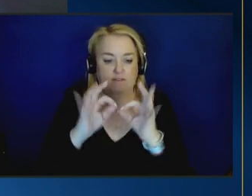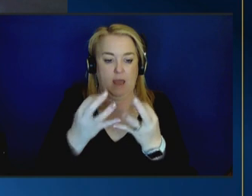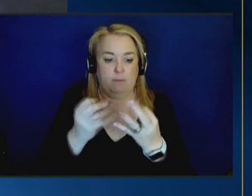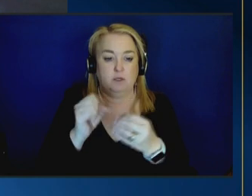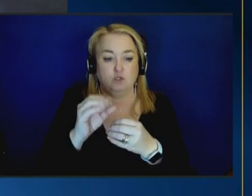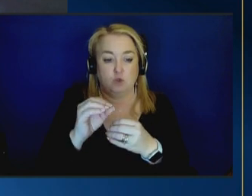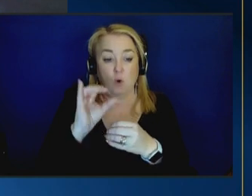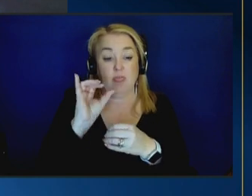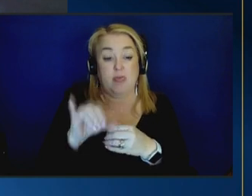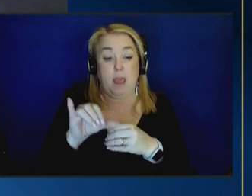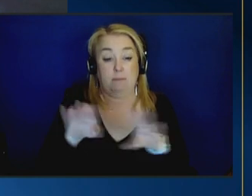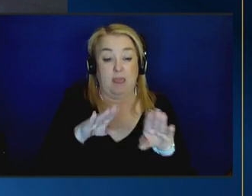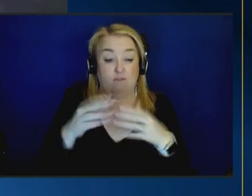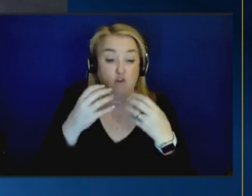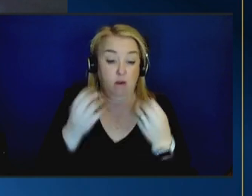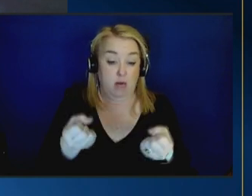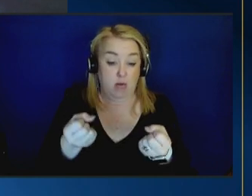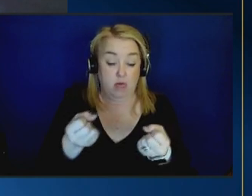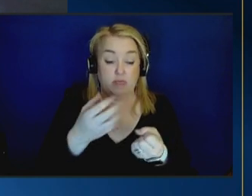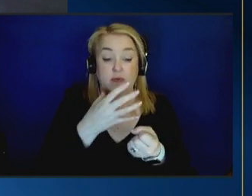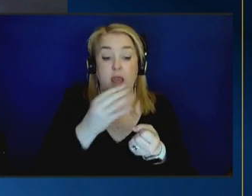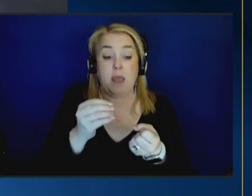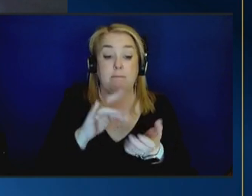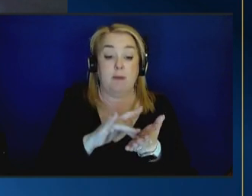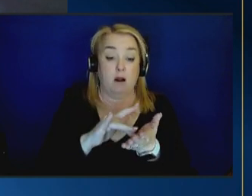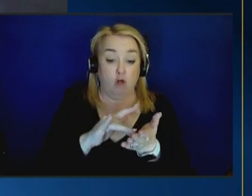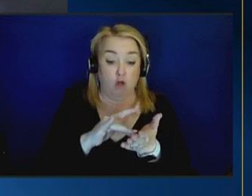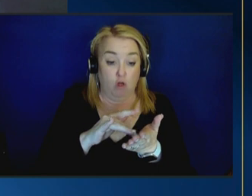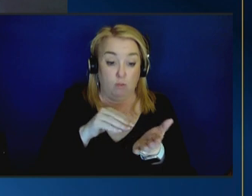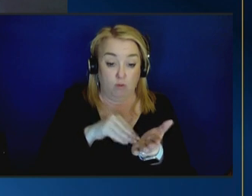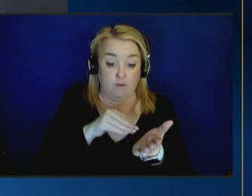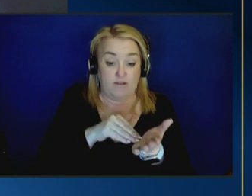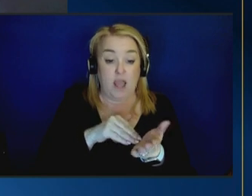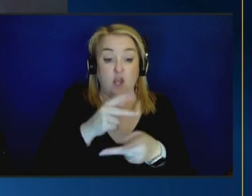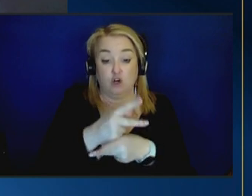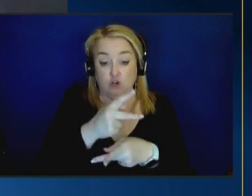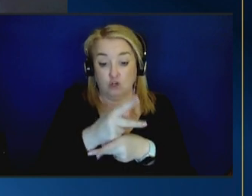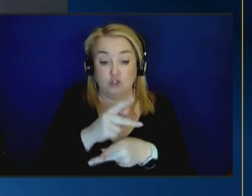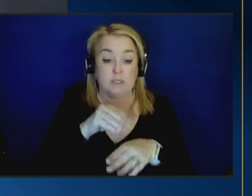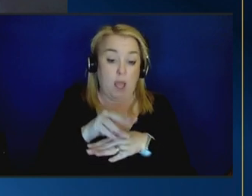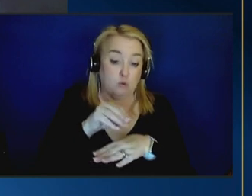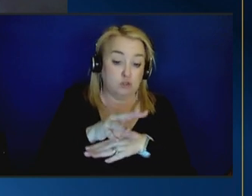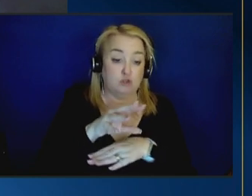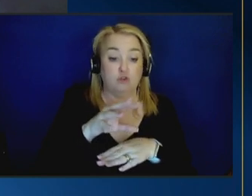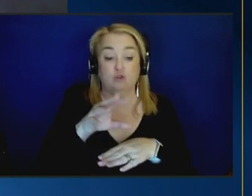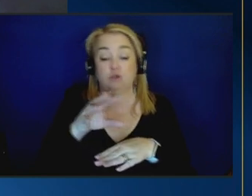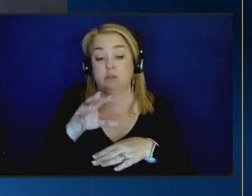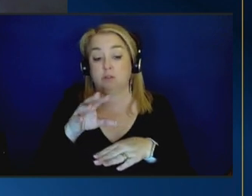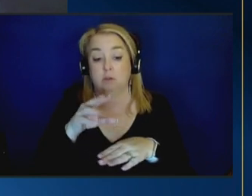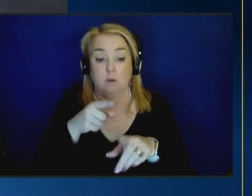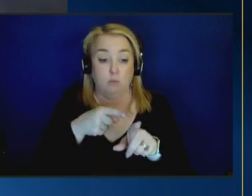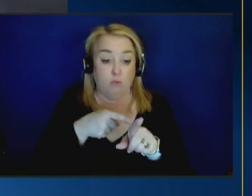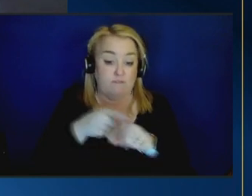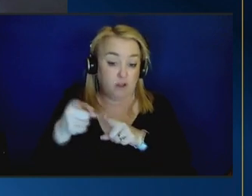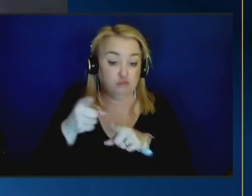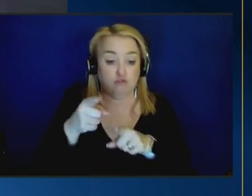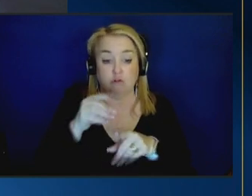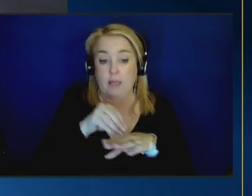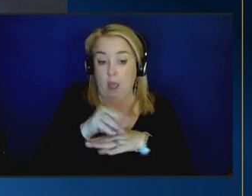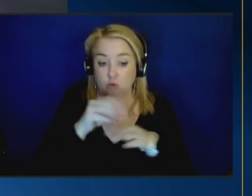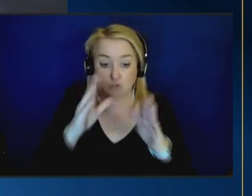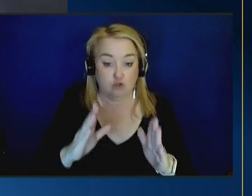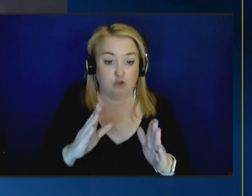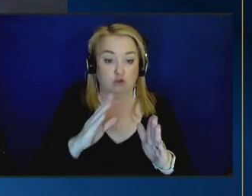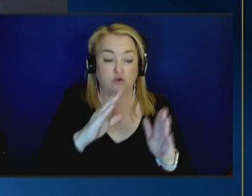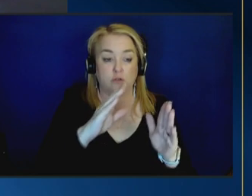behavioral health providers and medical providers substance abuse counselors professional counselors helping